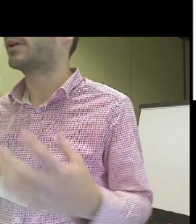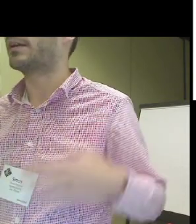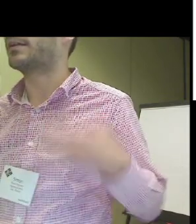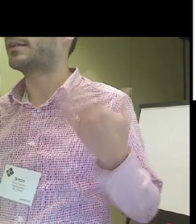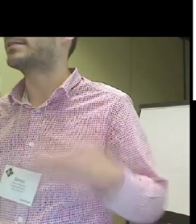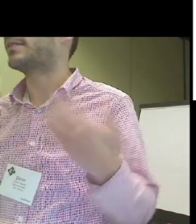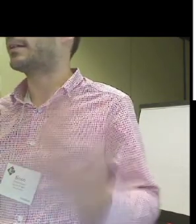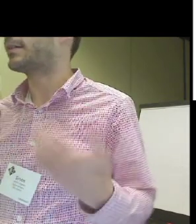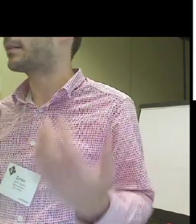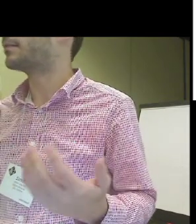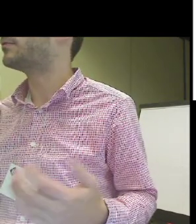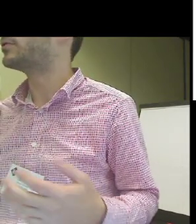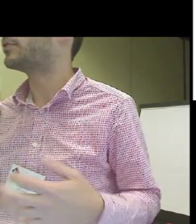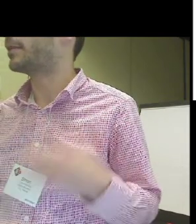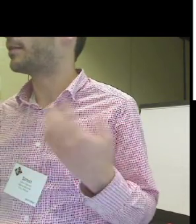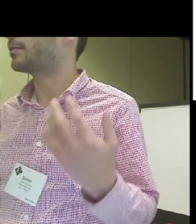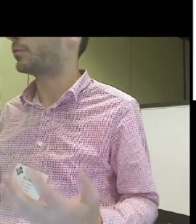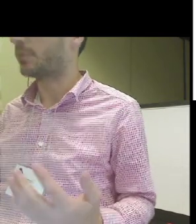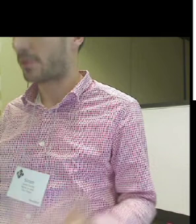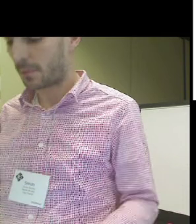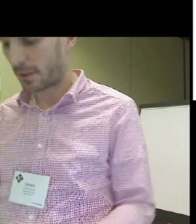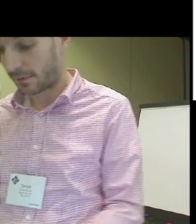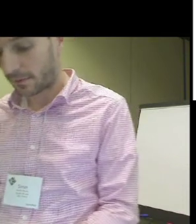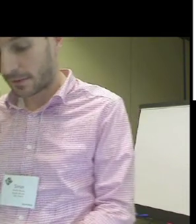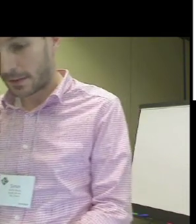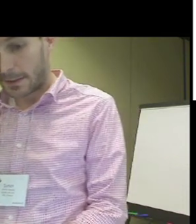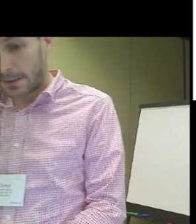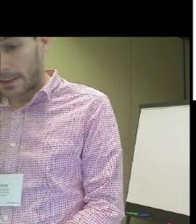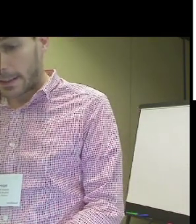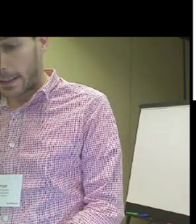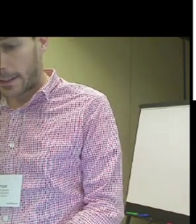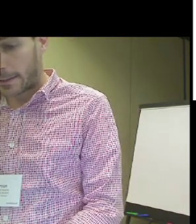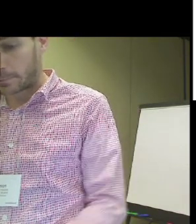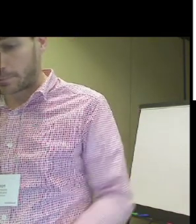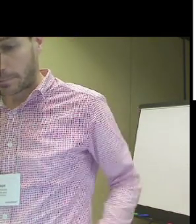of work and then extending the vision and those tools we have.